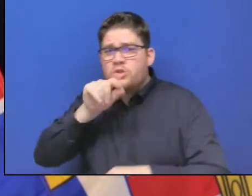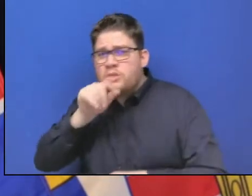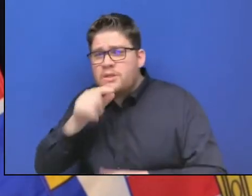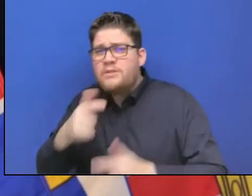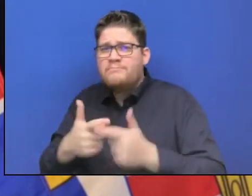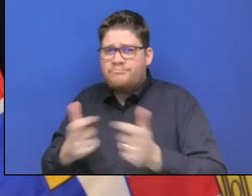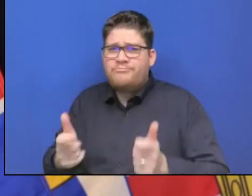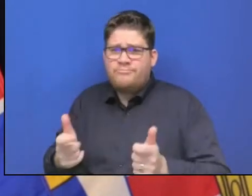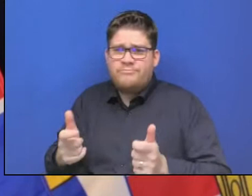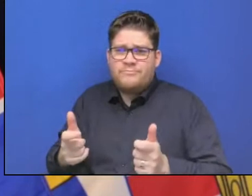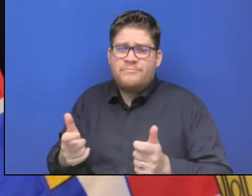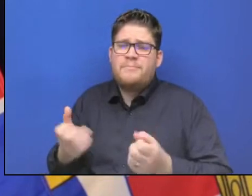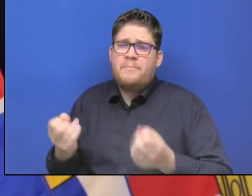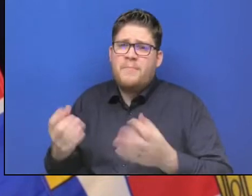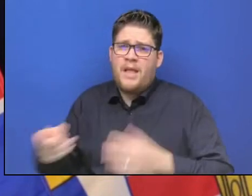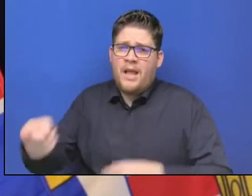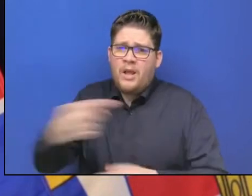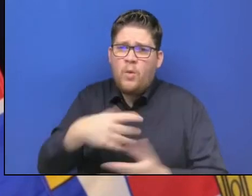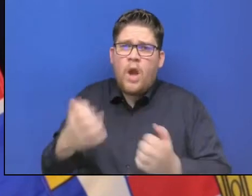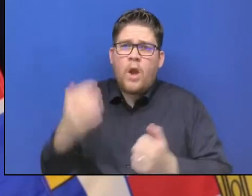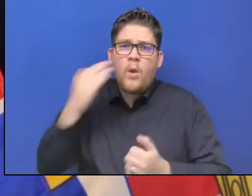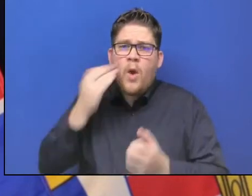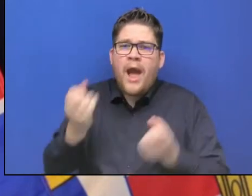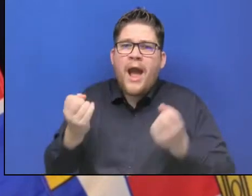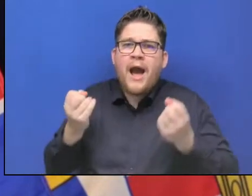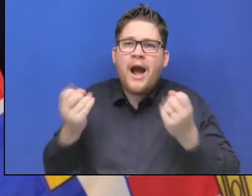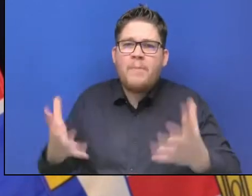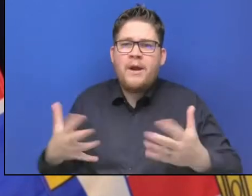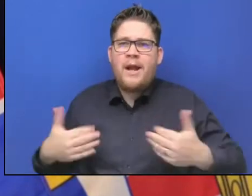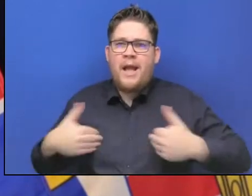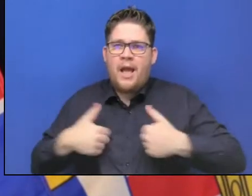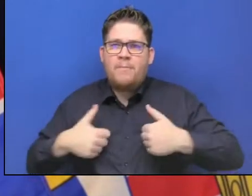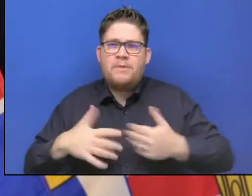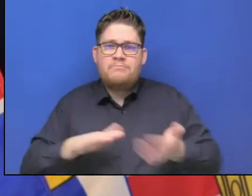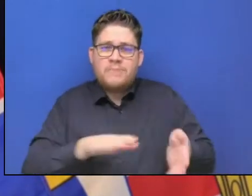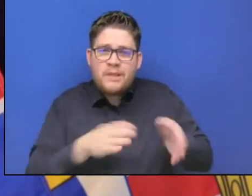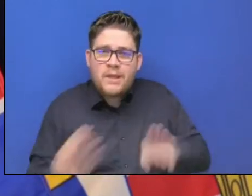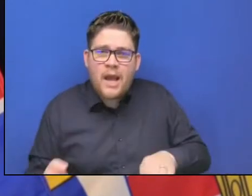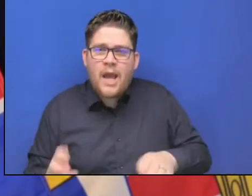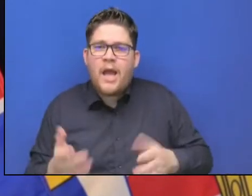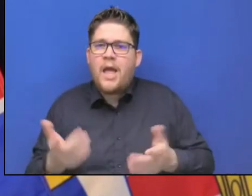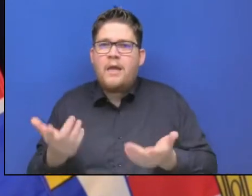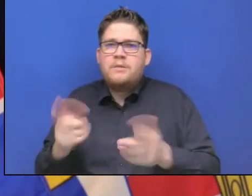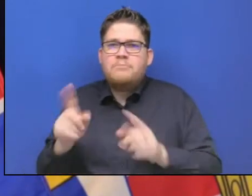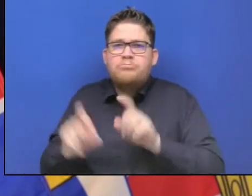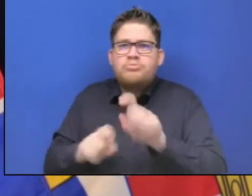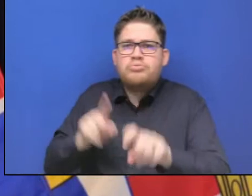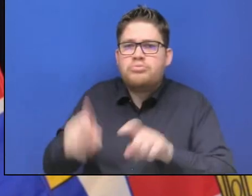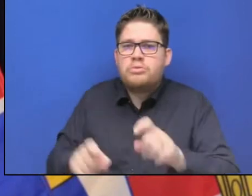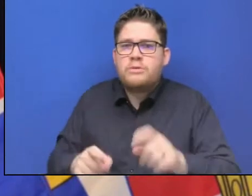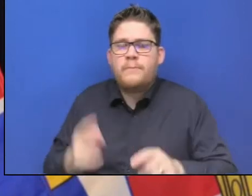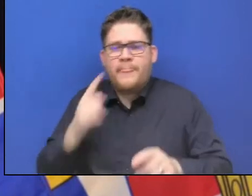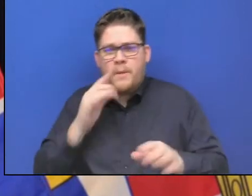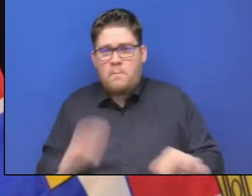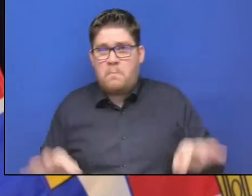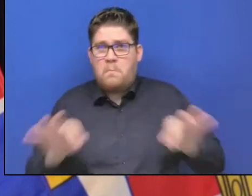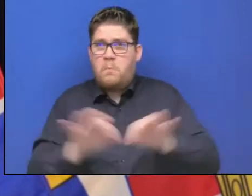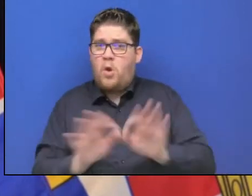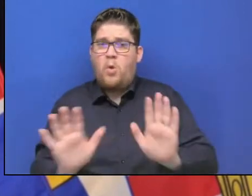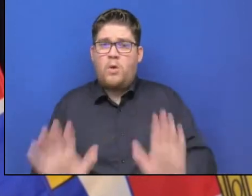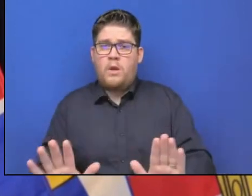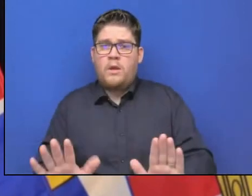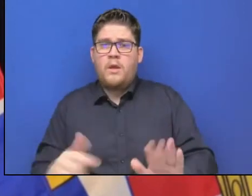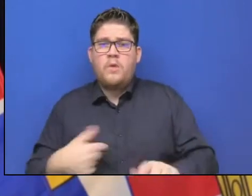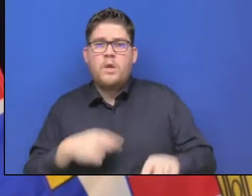I get that. But I think right now it's important to understand that this curiosity that we have about reporting out